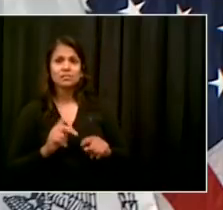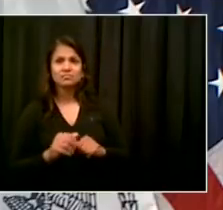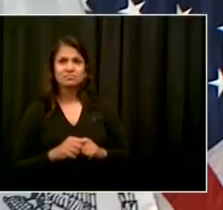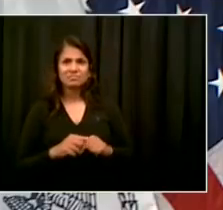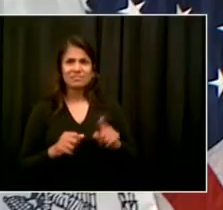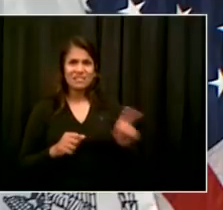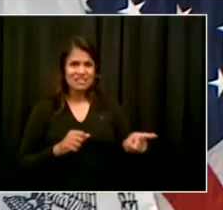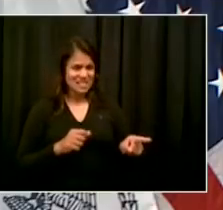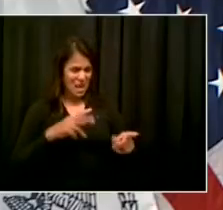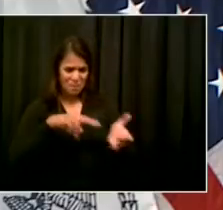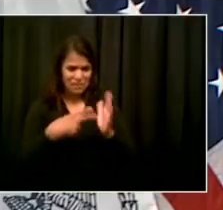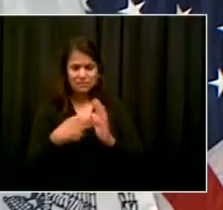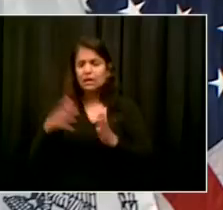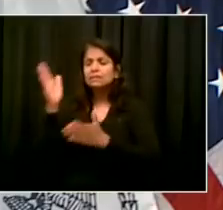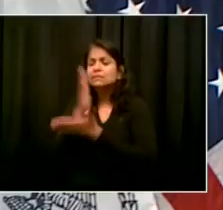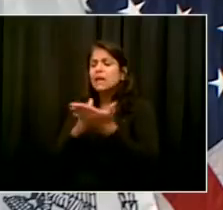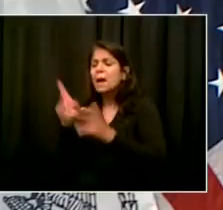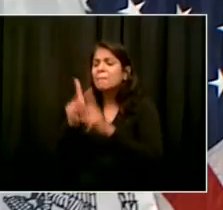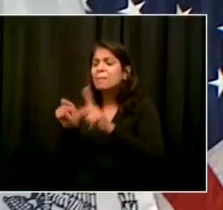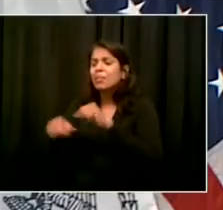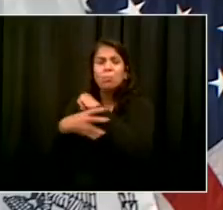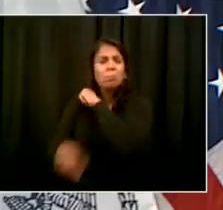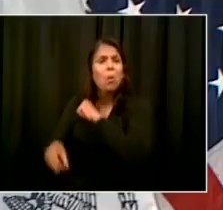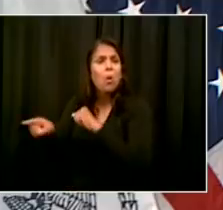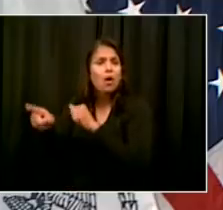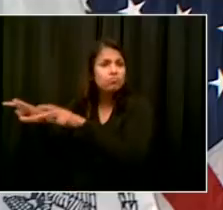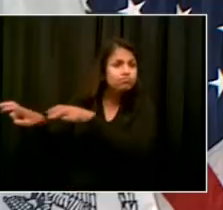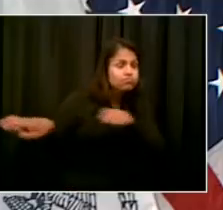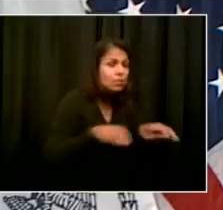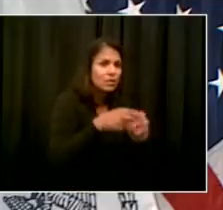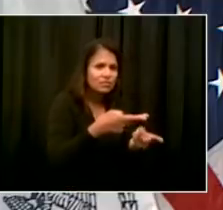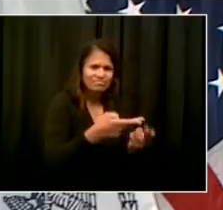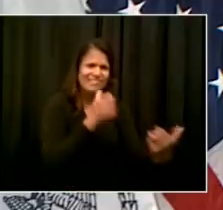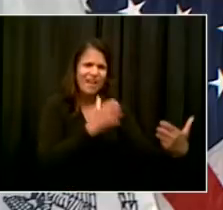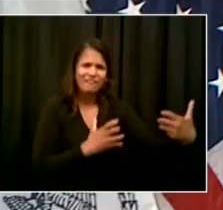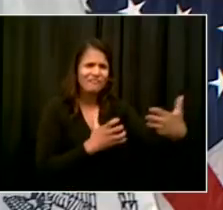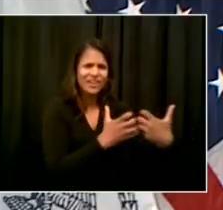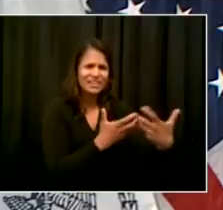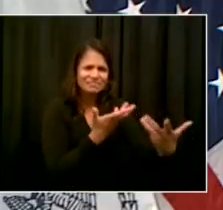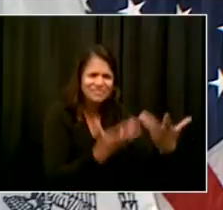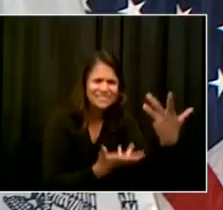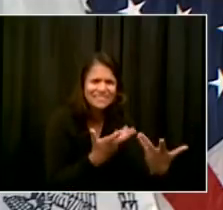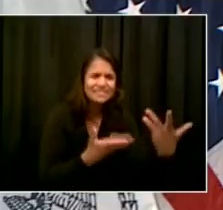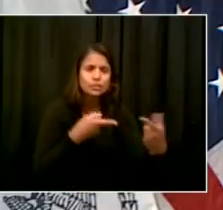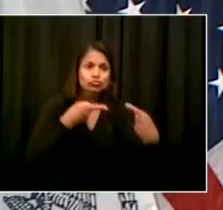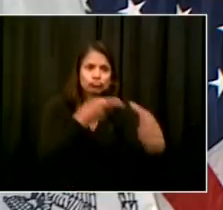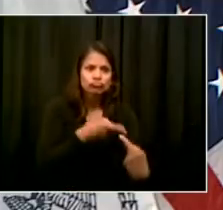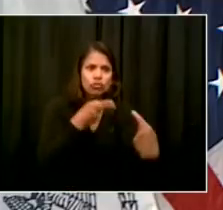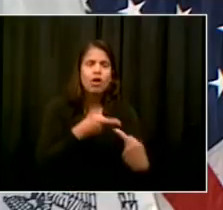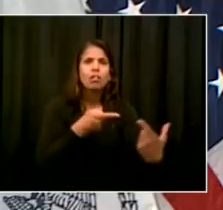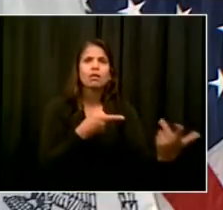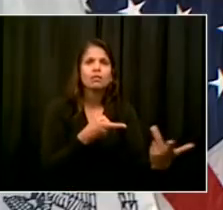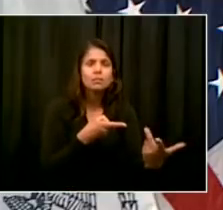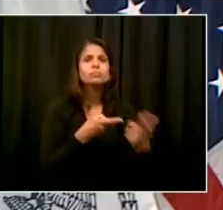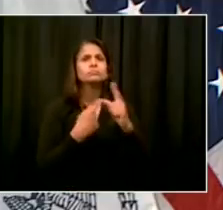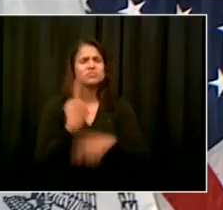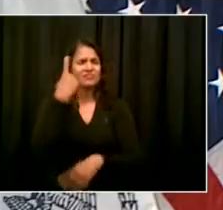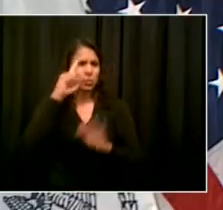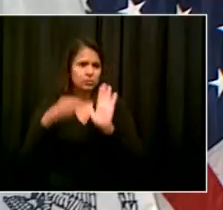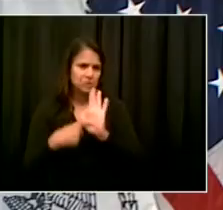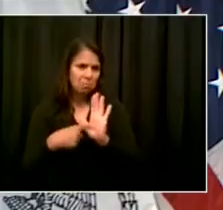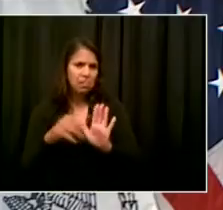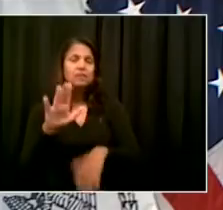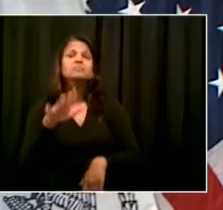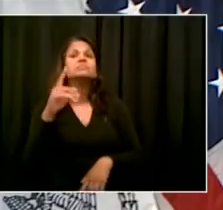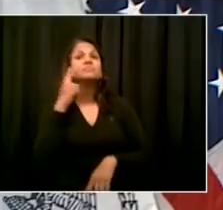shower there. So how are these things being monitored? Right. Bridget, obviously, any situation where someone isn't getting the